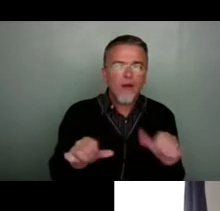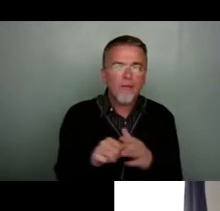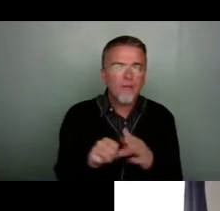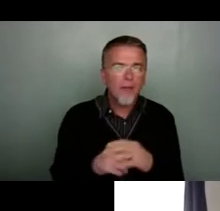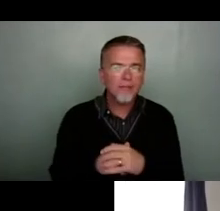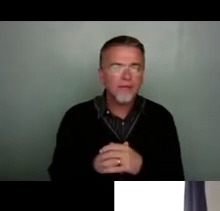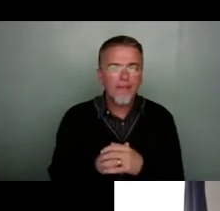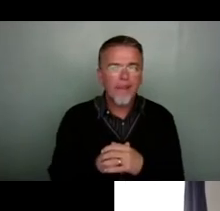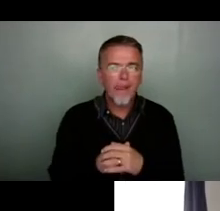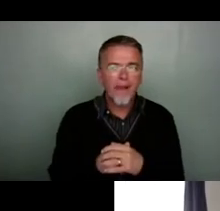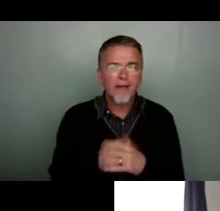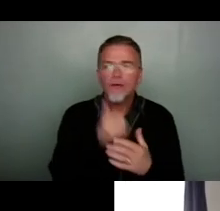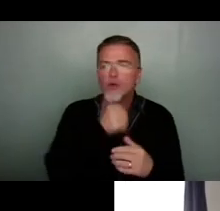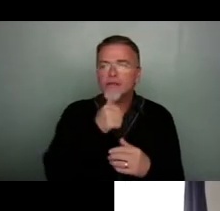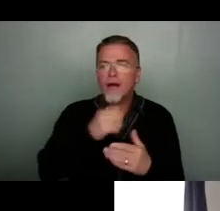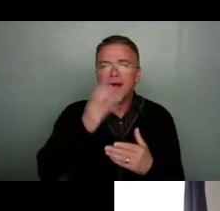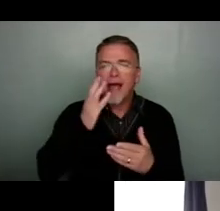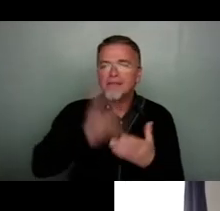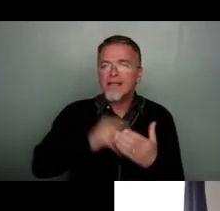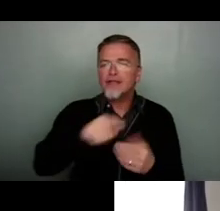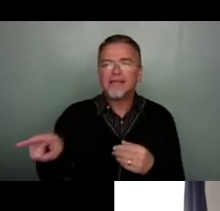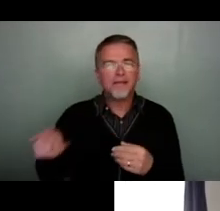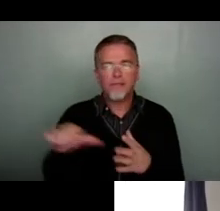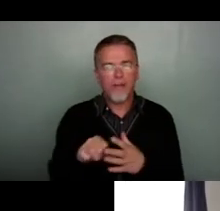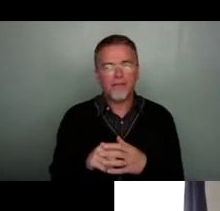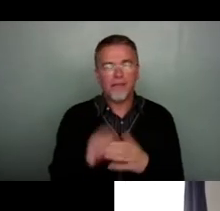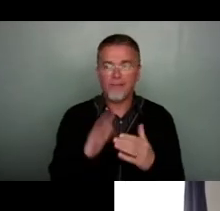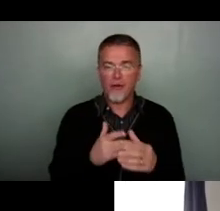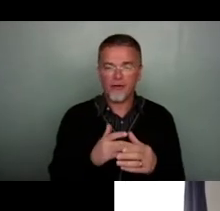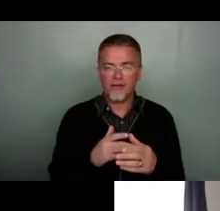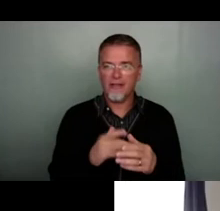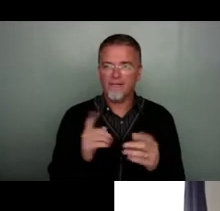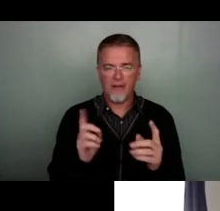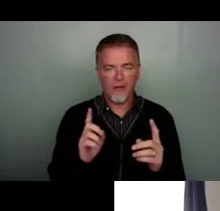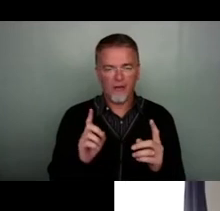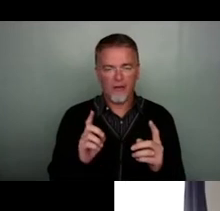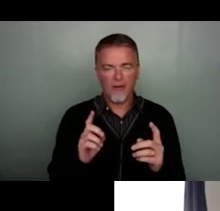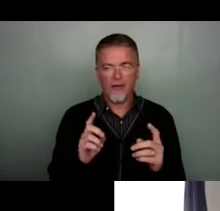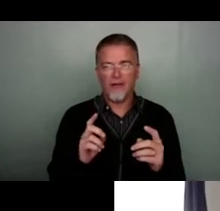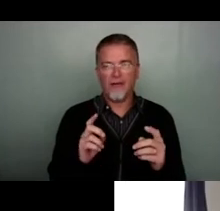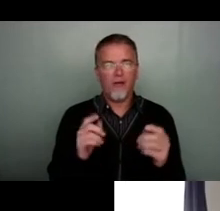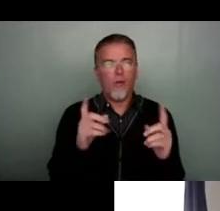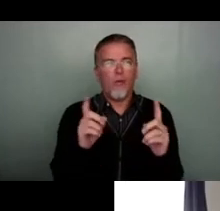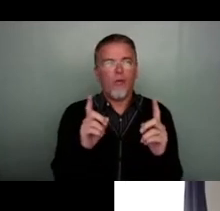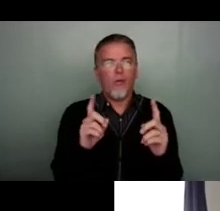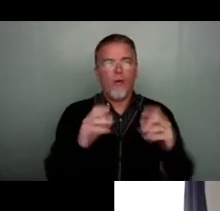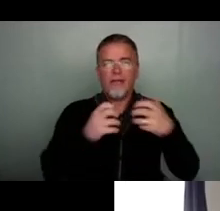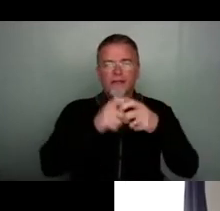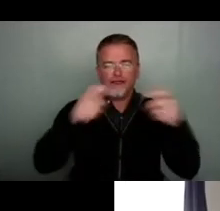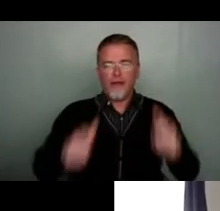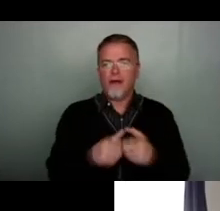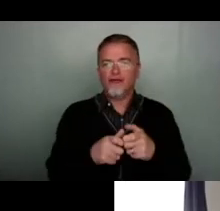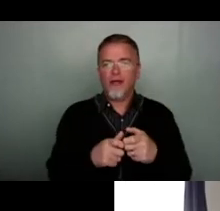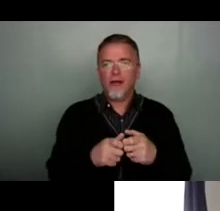problems of user experience, I guess. Um, because the rappers that exist around things, it's quite easy to point something at an audience